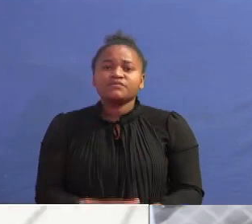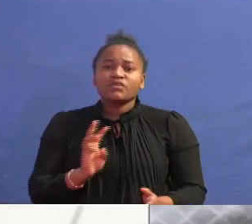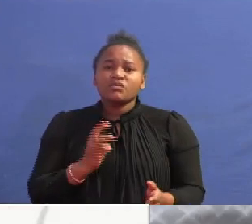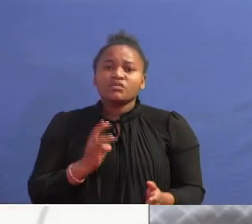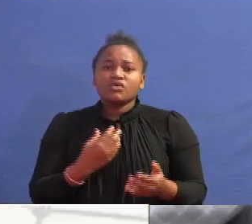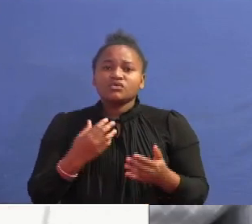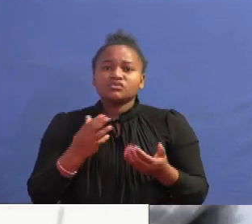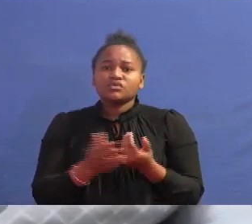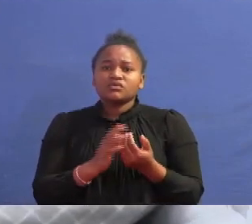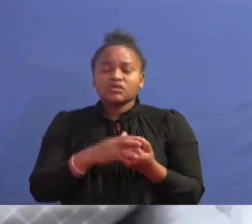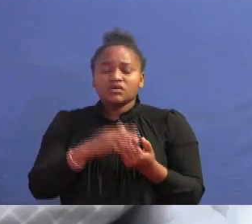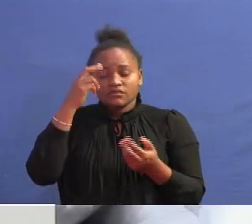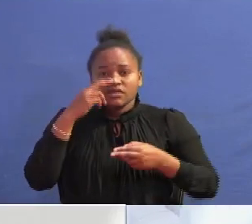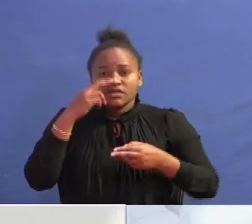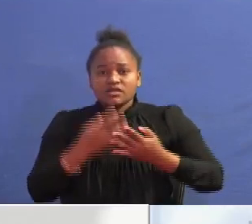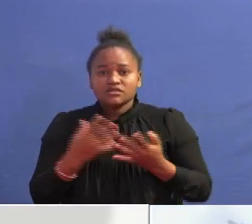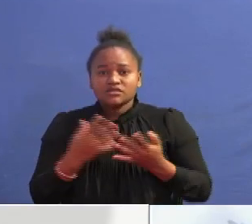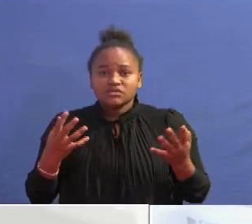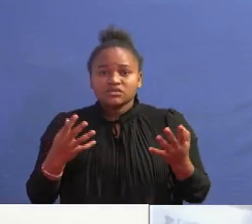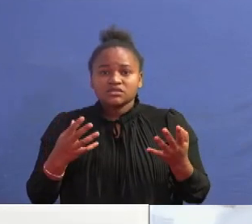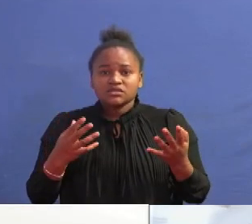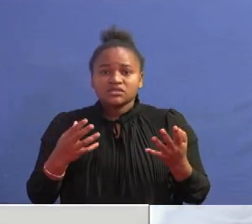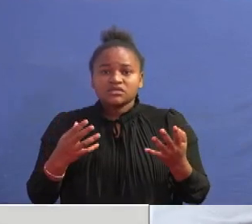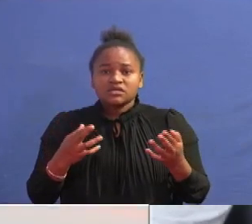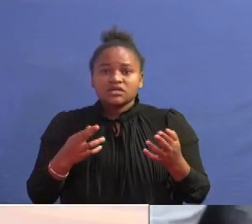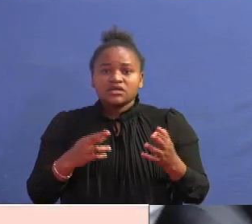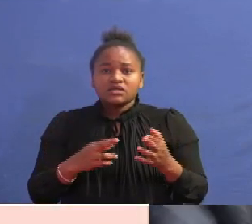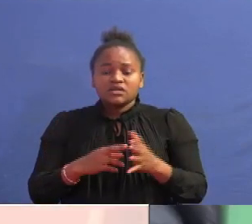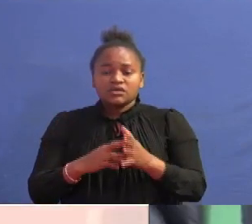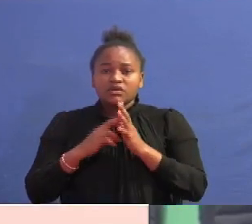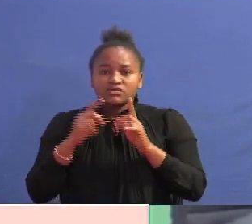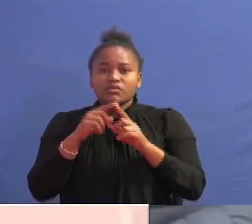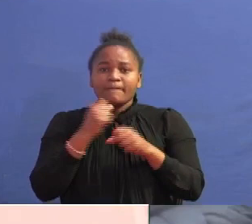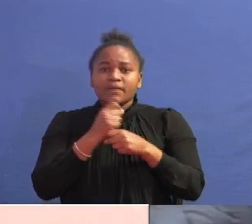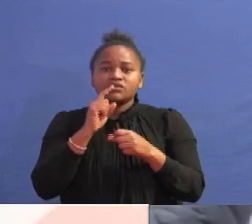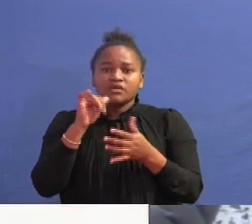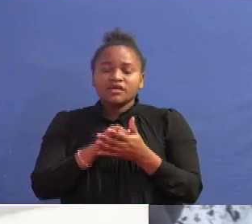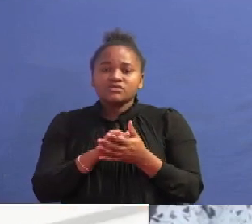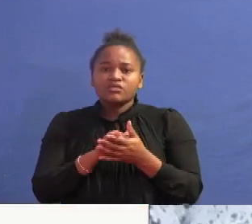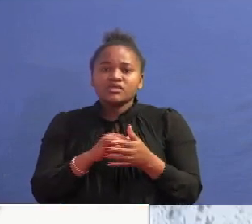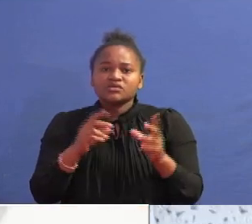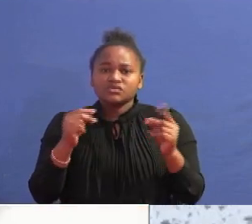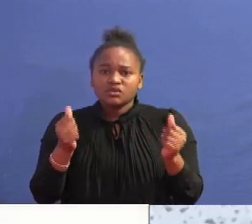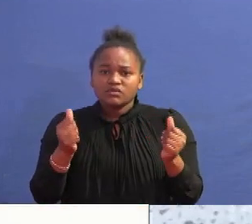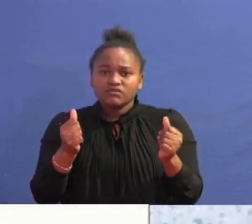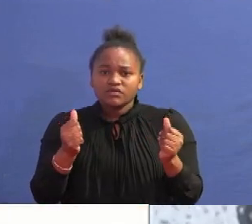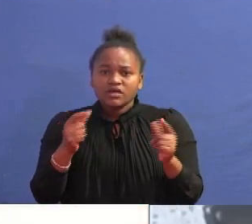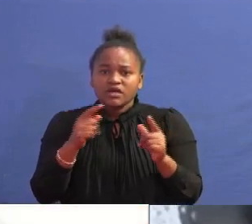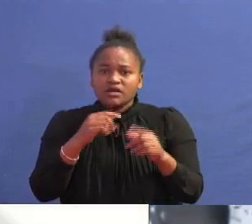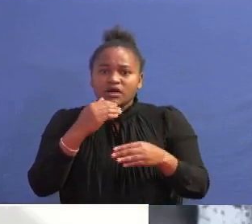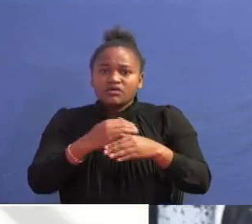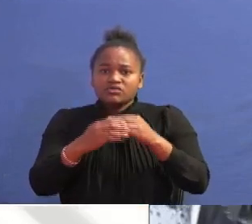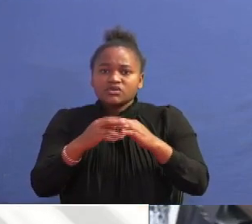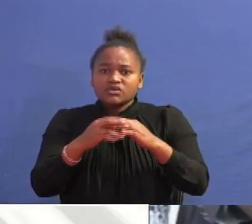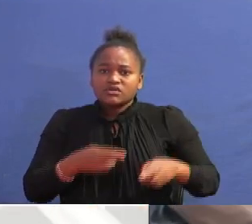mobilize the resources necessary to make sure that we attend to the roads that have been washed away,